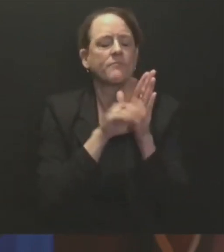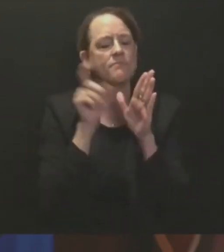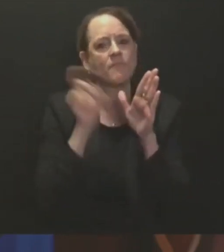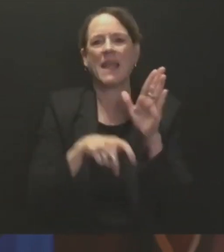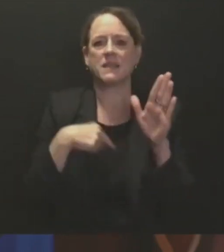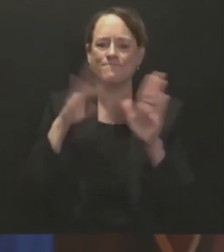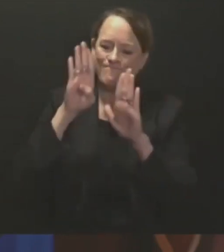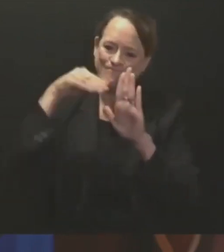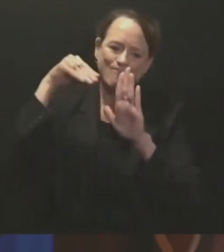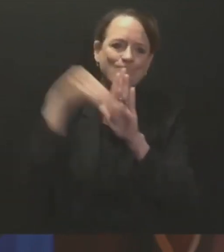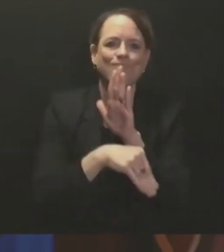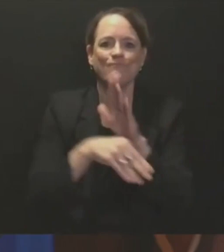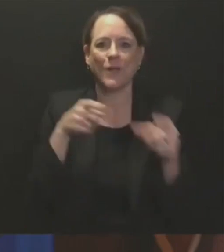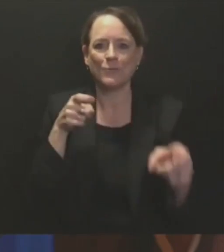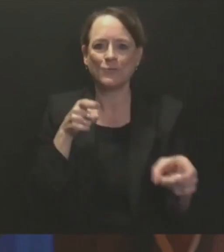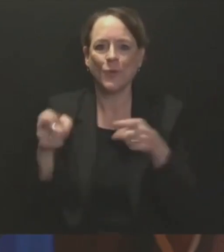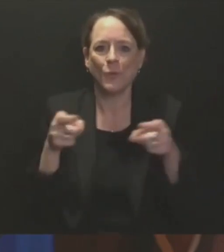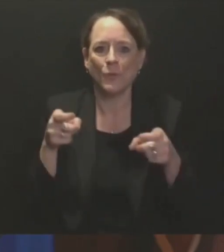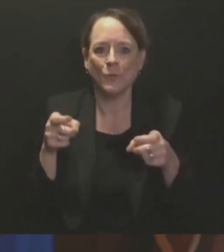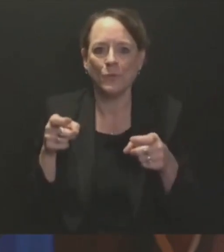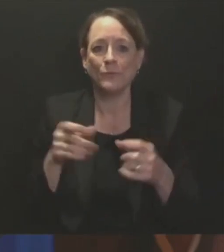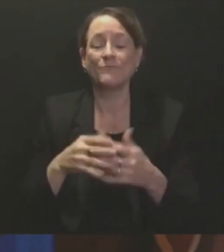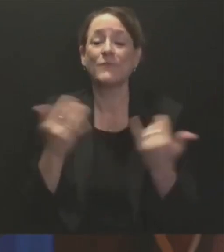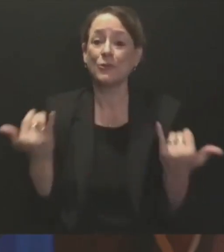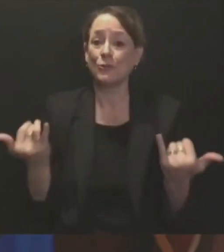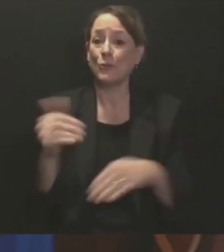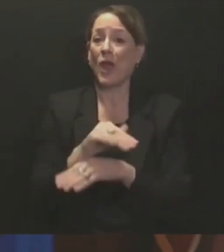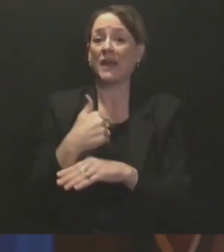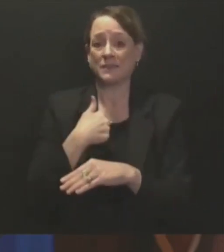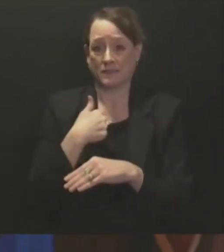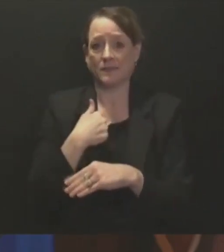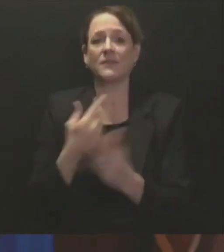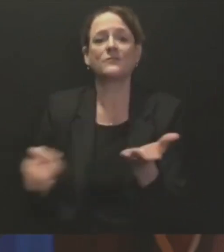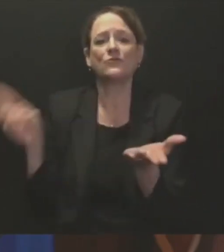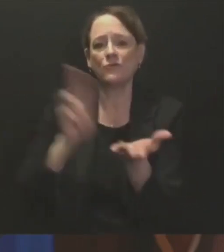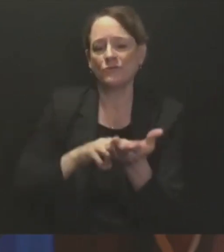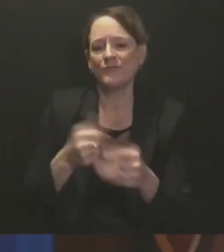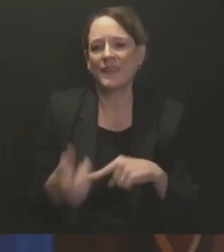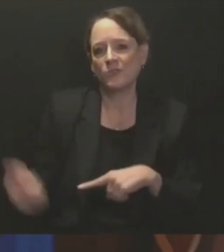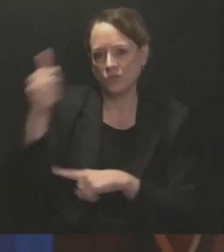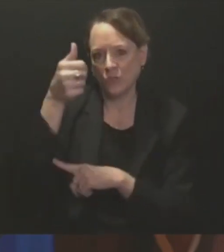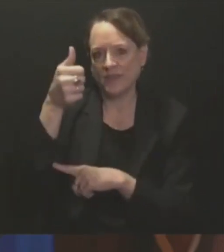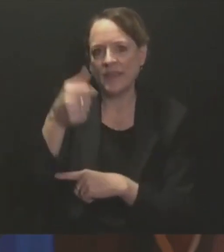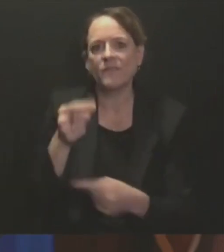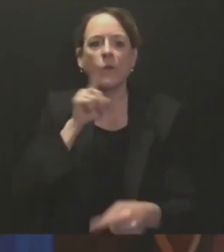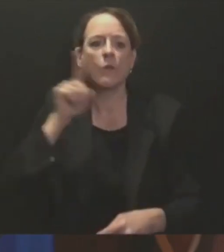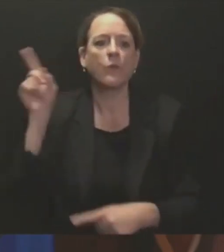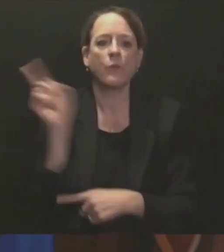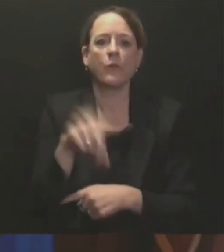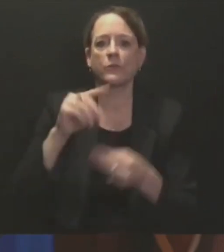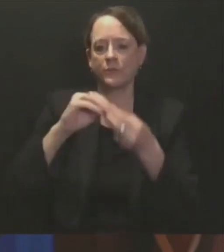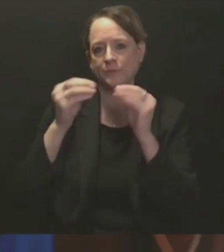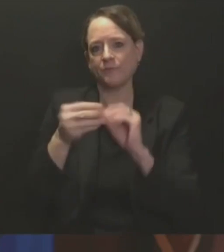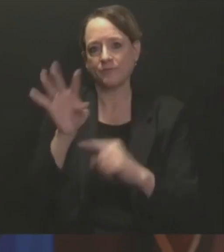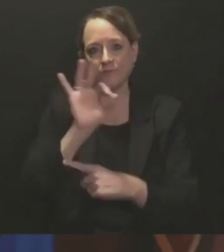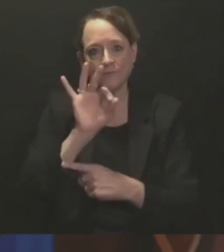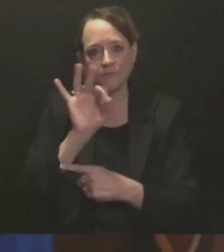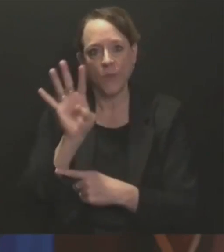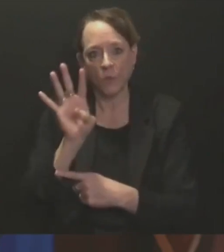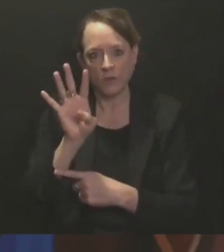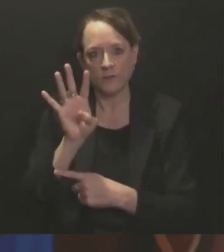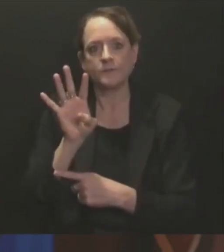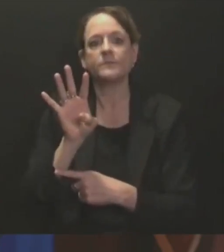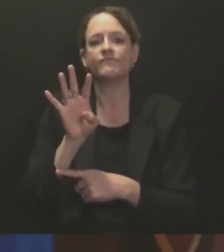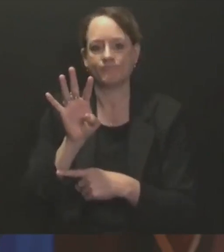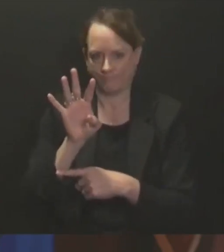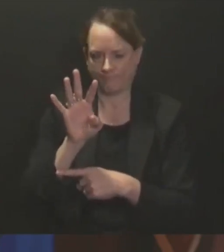94 advising Wisconsinites to stay home to save lives. We must get back to the basics of fighting this